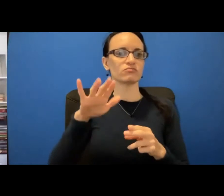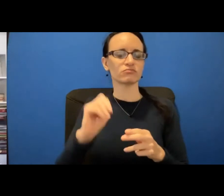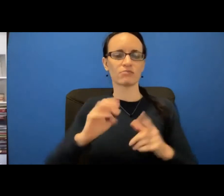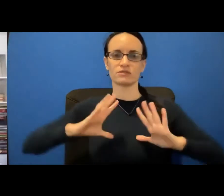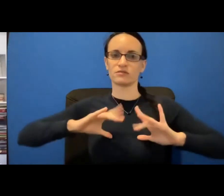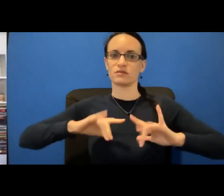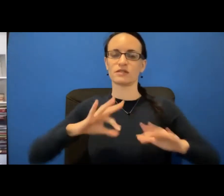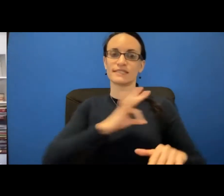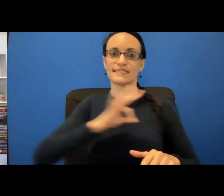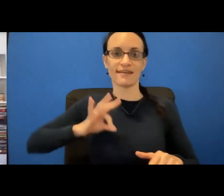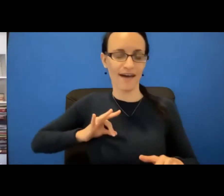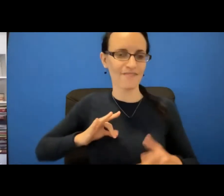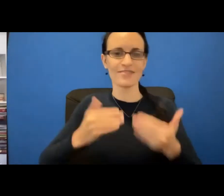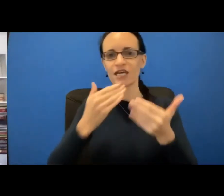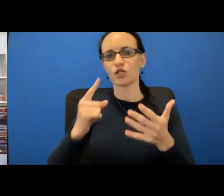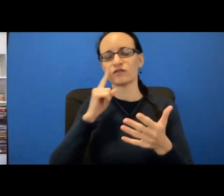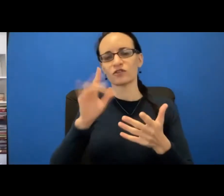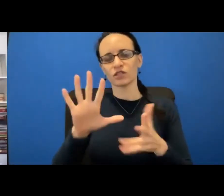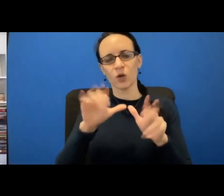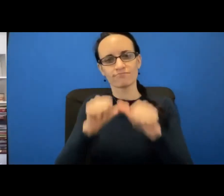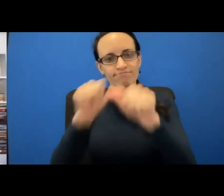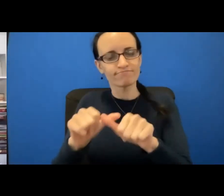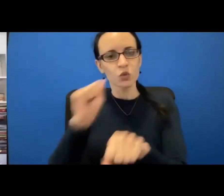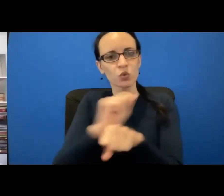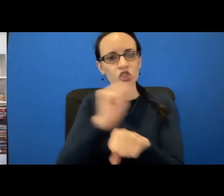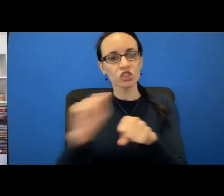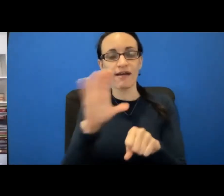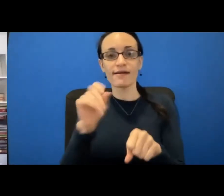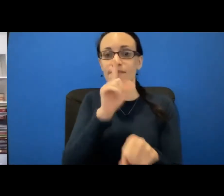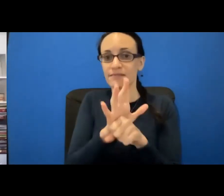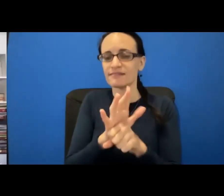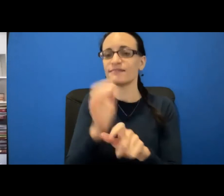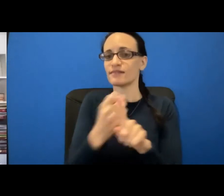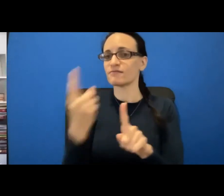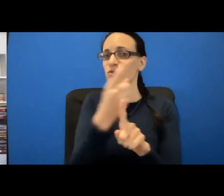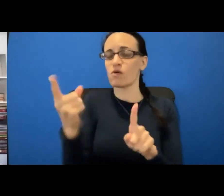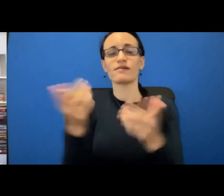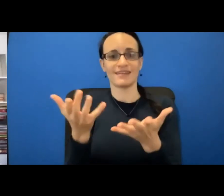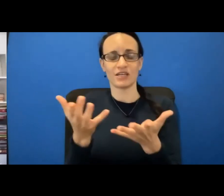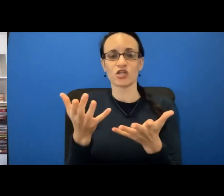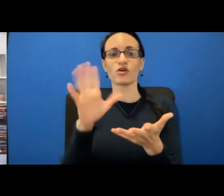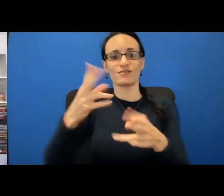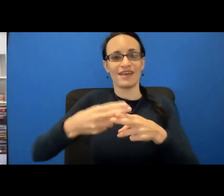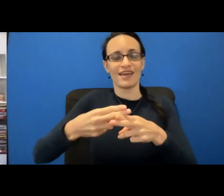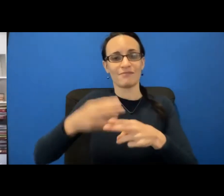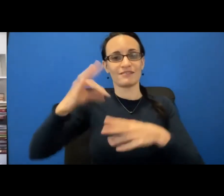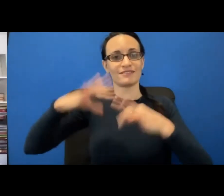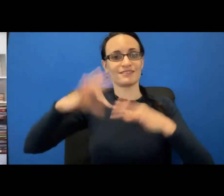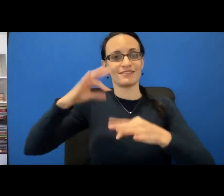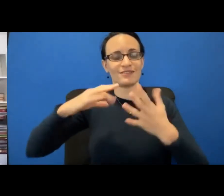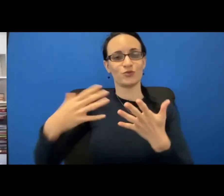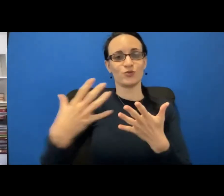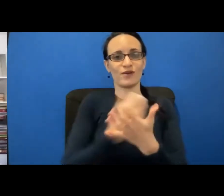and board. Thank you for your tireless passion and commitment. Everyone at today's event is entered to win a gorgeous Martin's butterfly necklace.